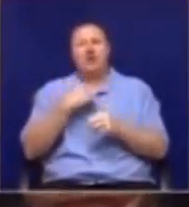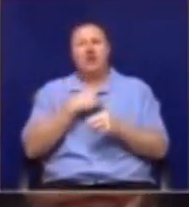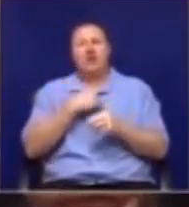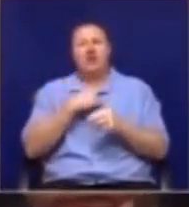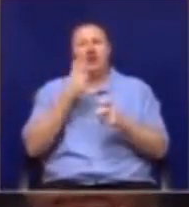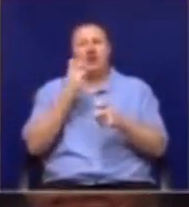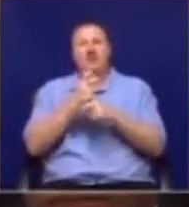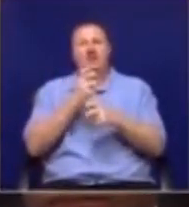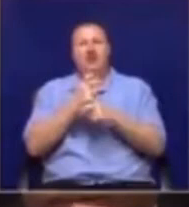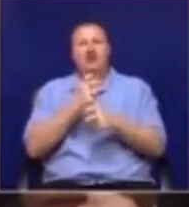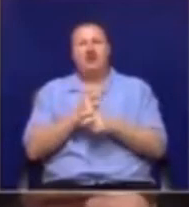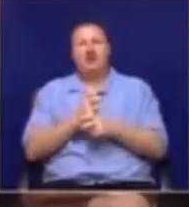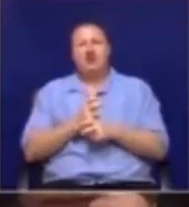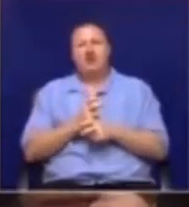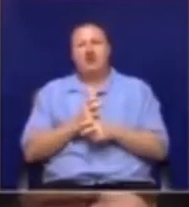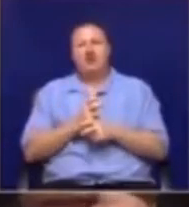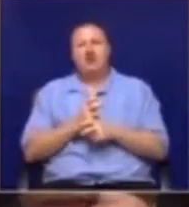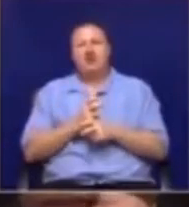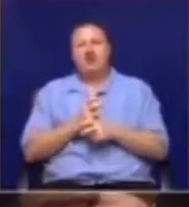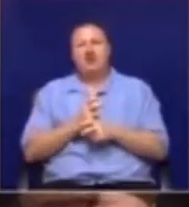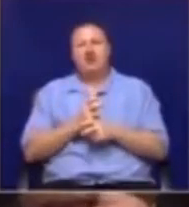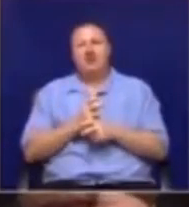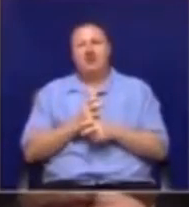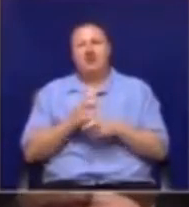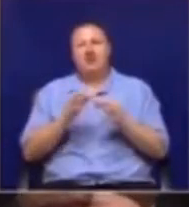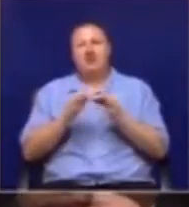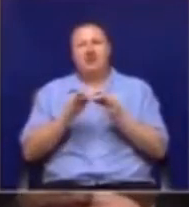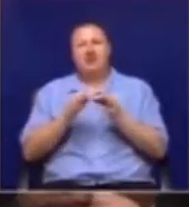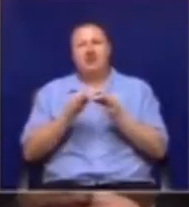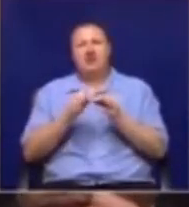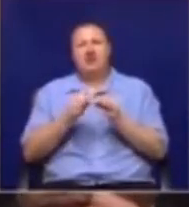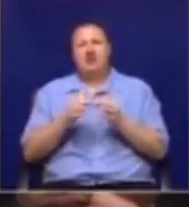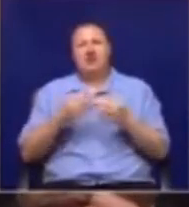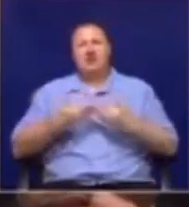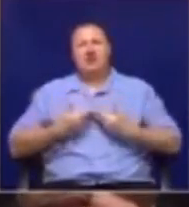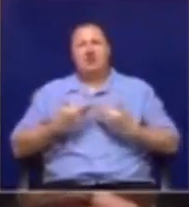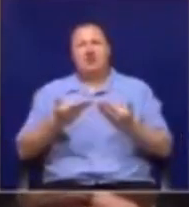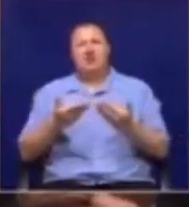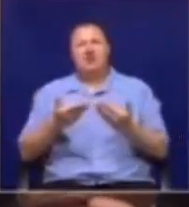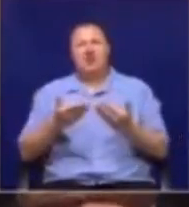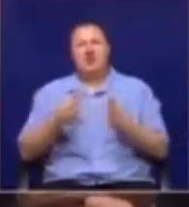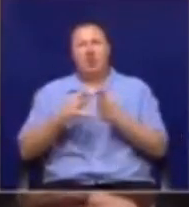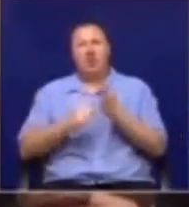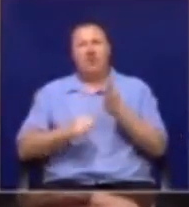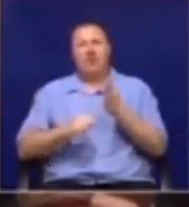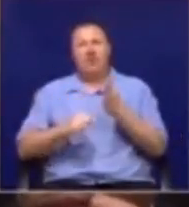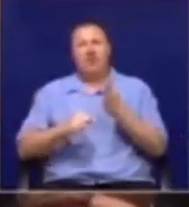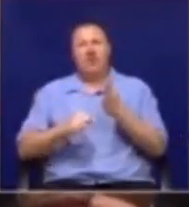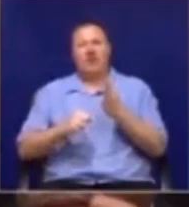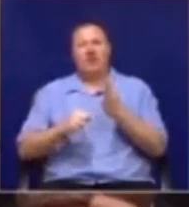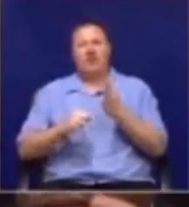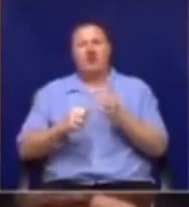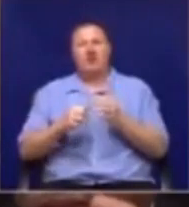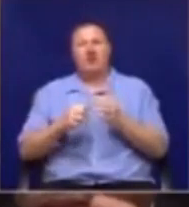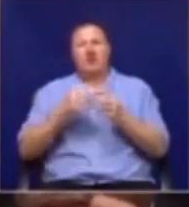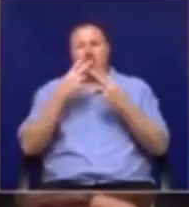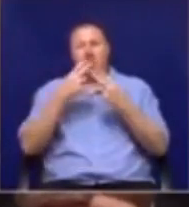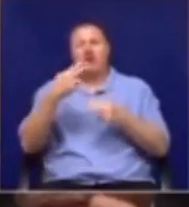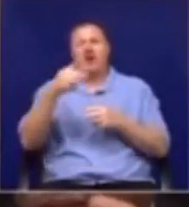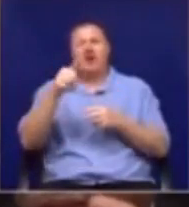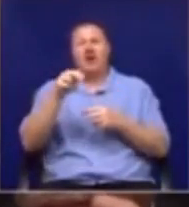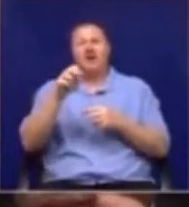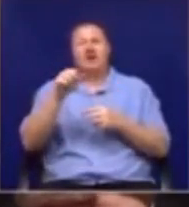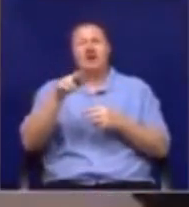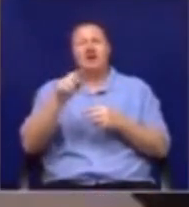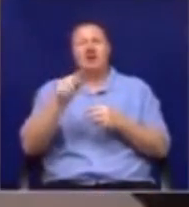we had a difficulty with the interpretation service, it went off for a while, we'll look at the answer, then